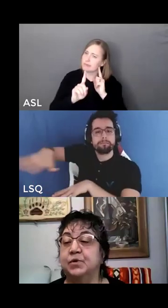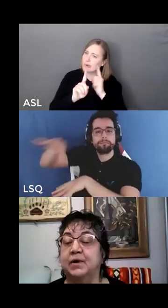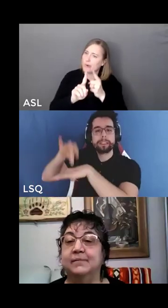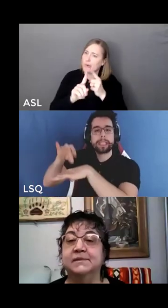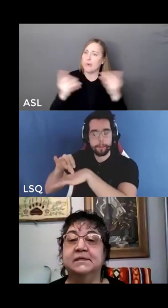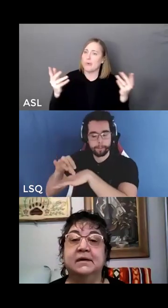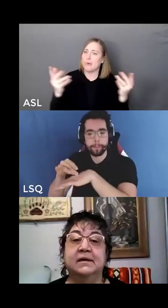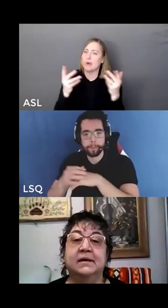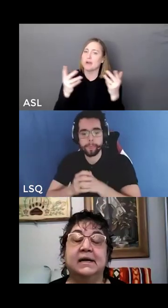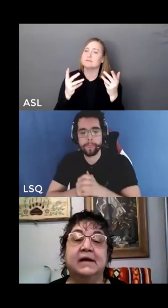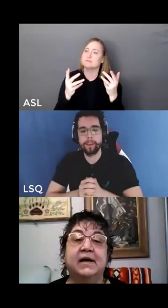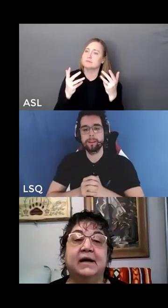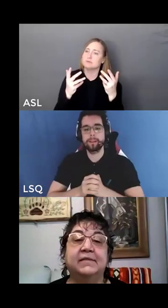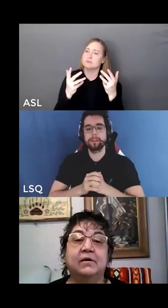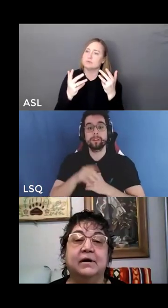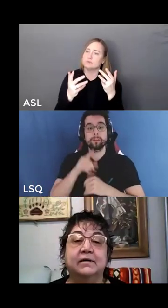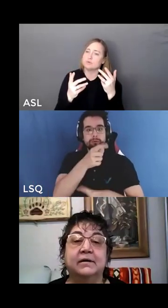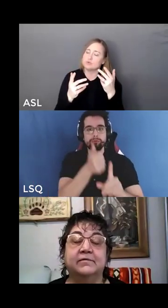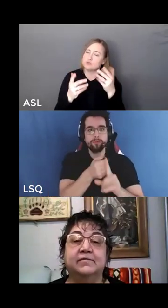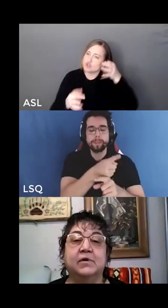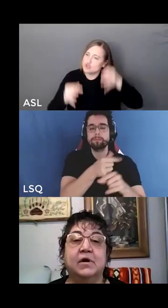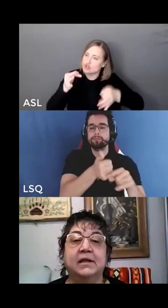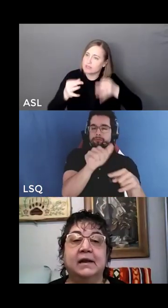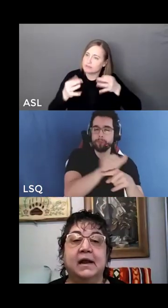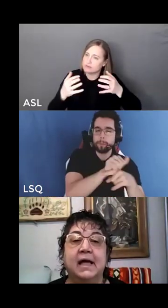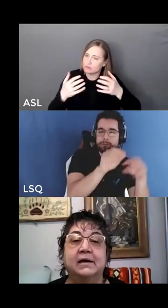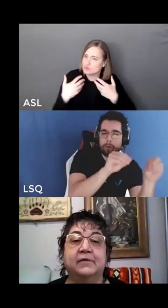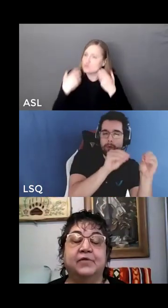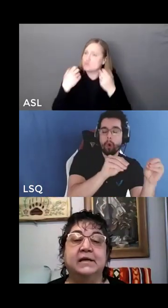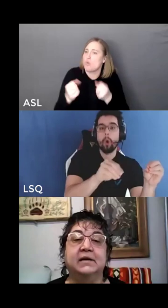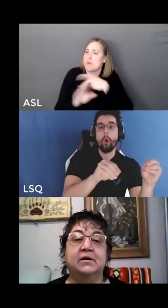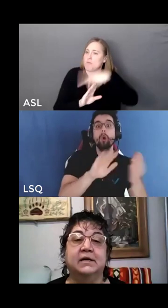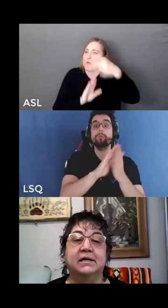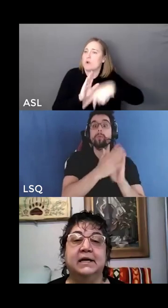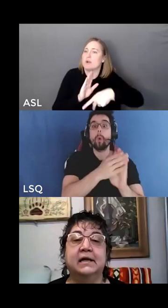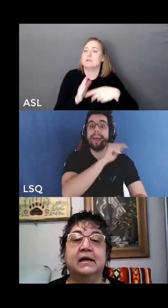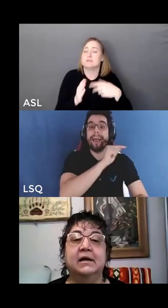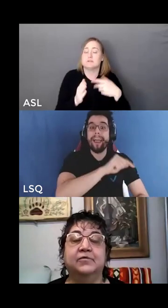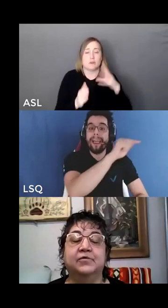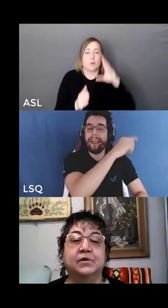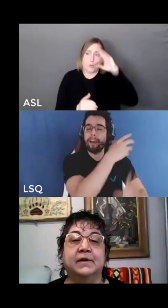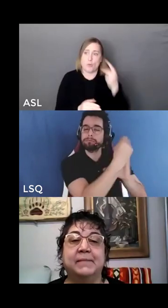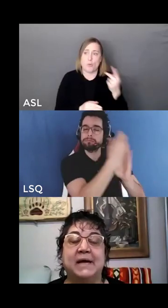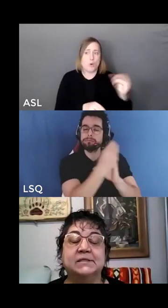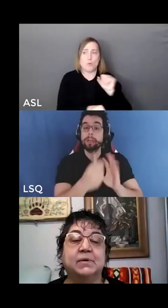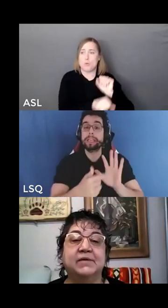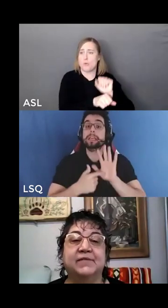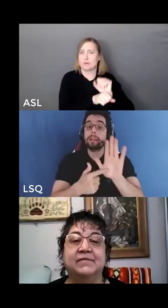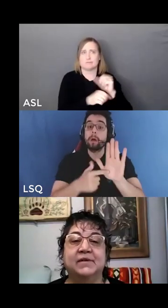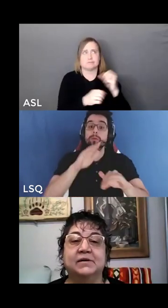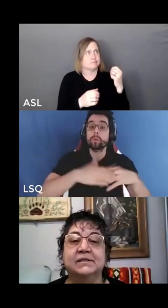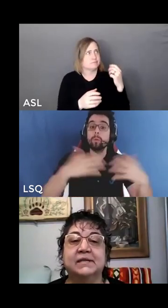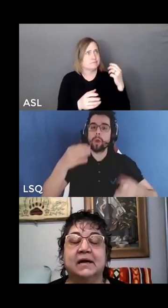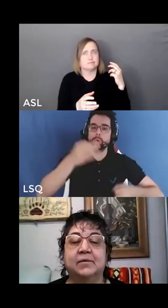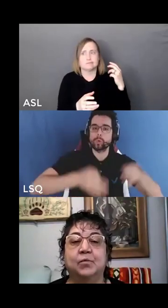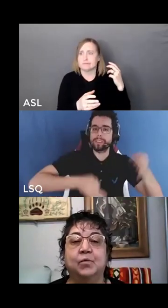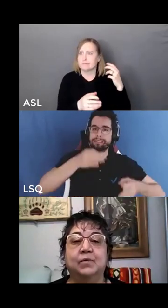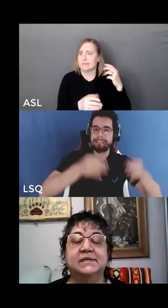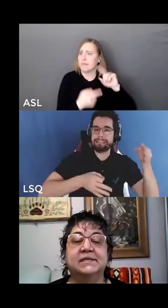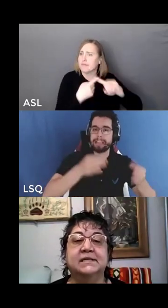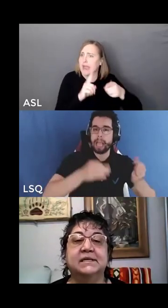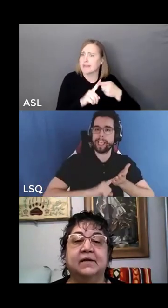justice programs. And I've had the honor of calling Ed a friend and colleague for the past 25 years,